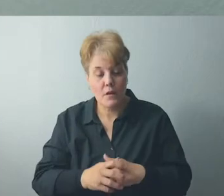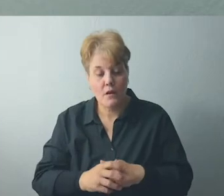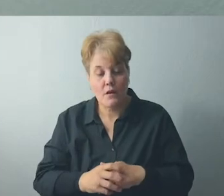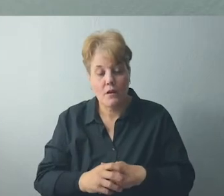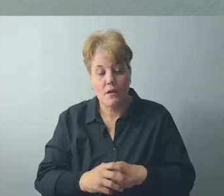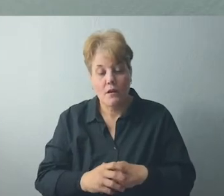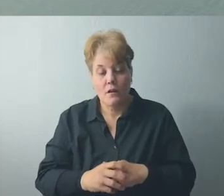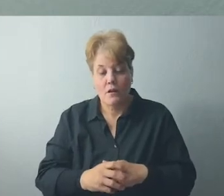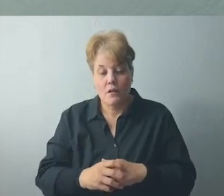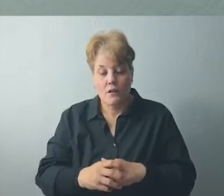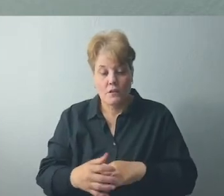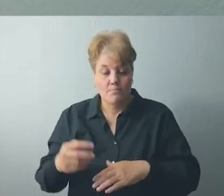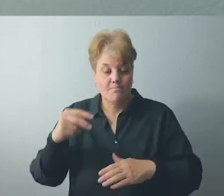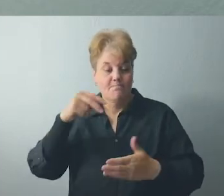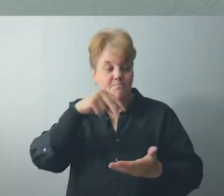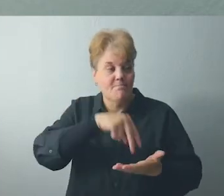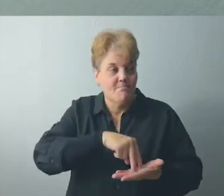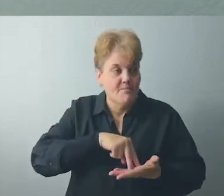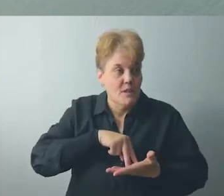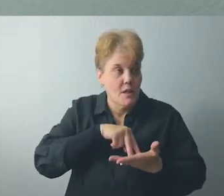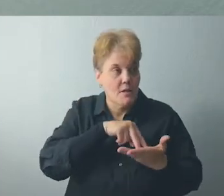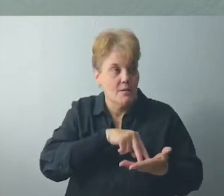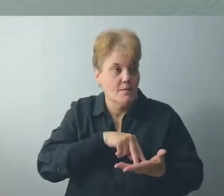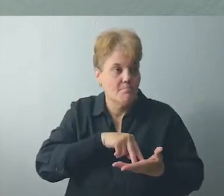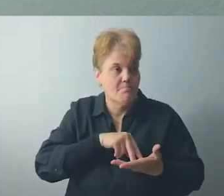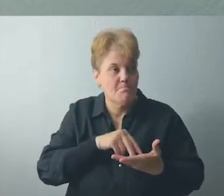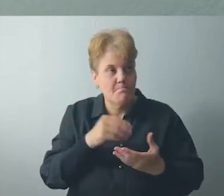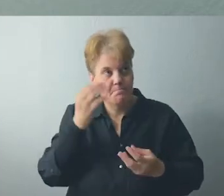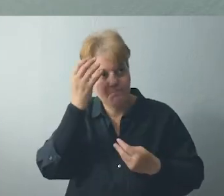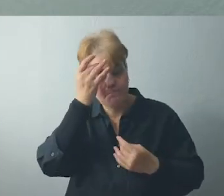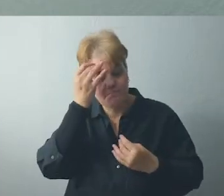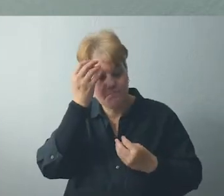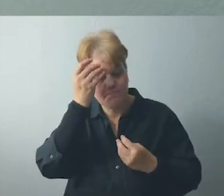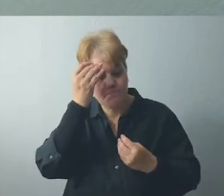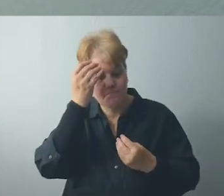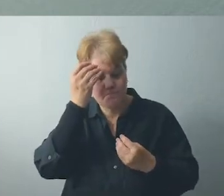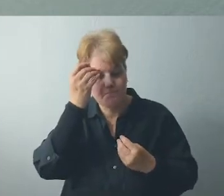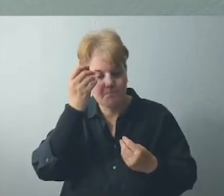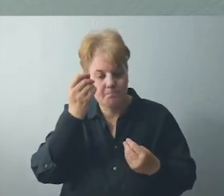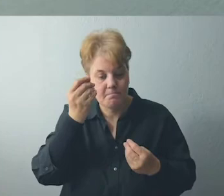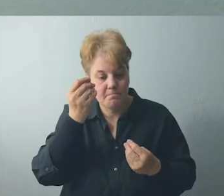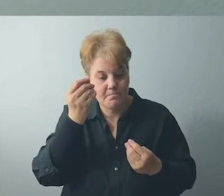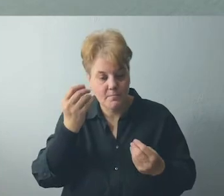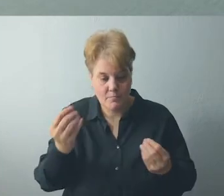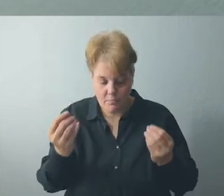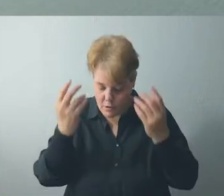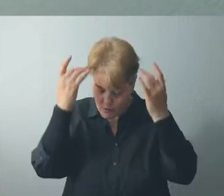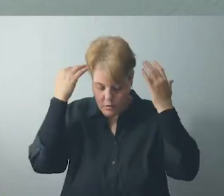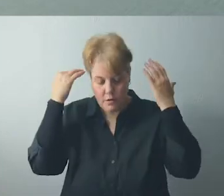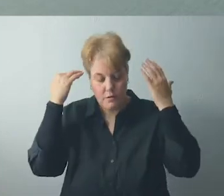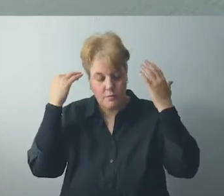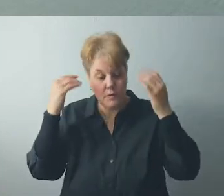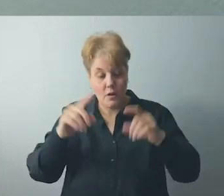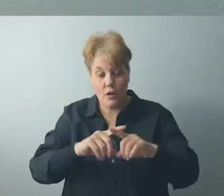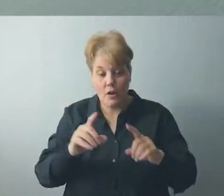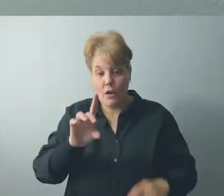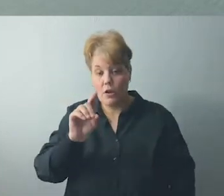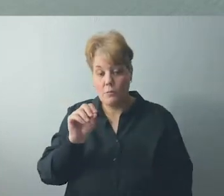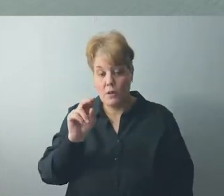to jump, the sound of the wind and the waves are broken by a soft voice. Why don't you come and have a cup of tea?